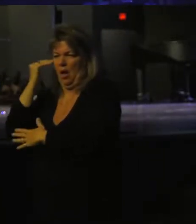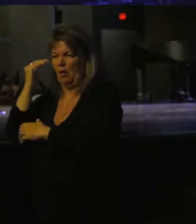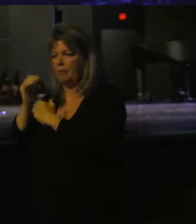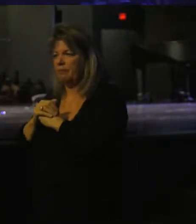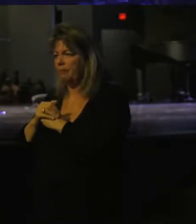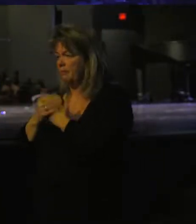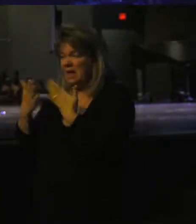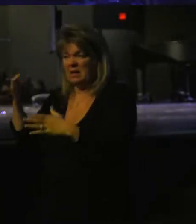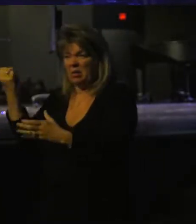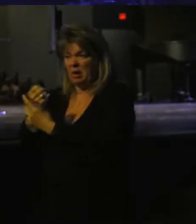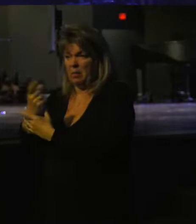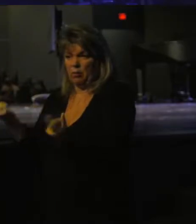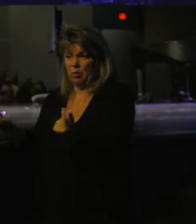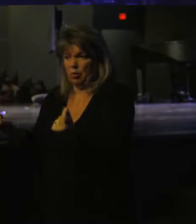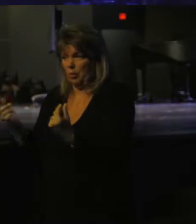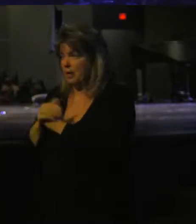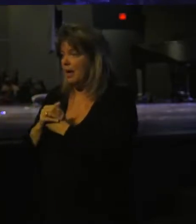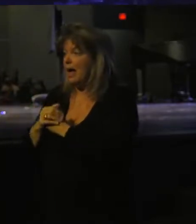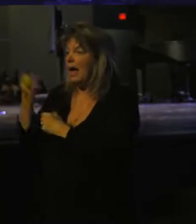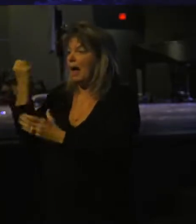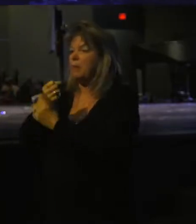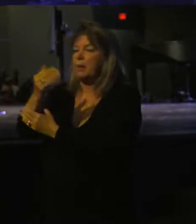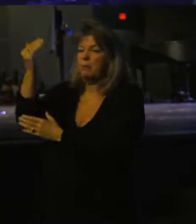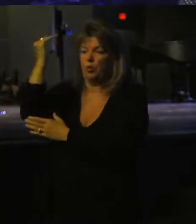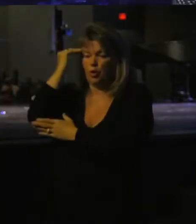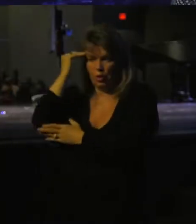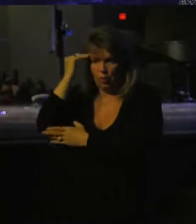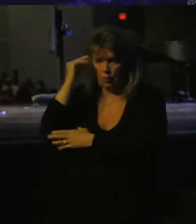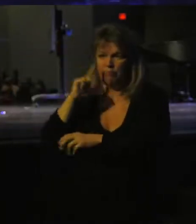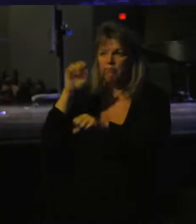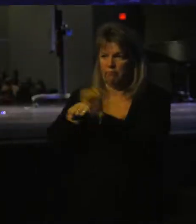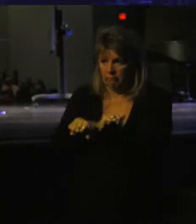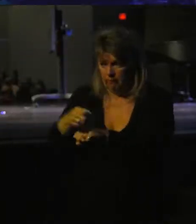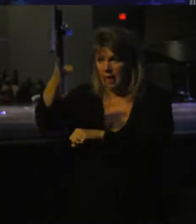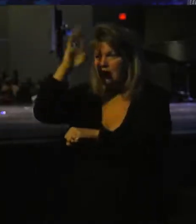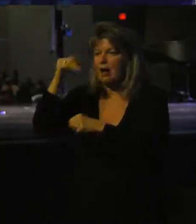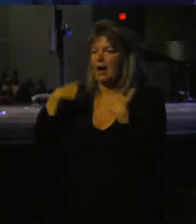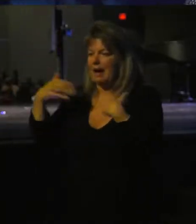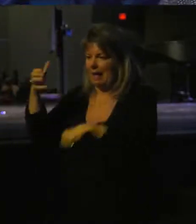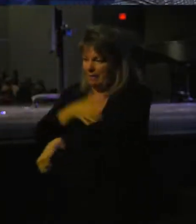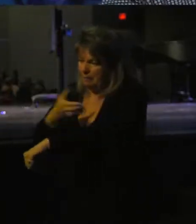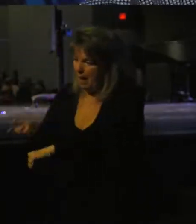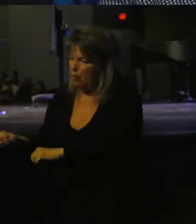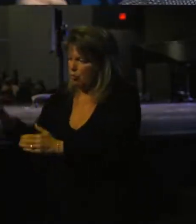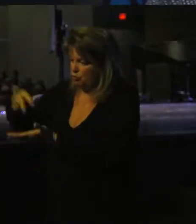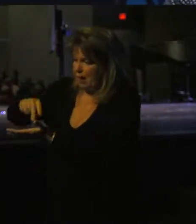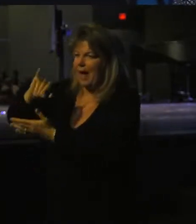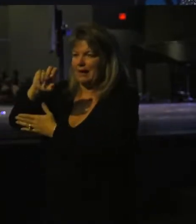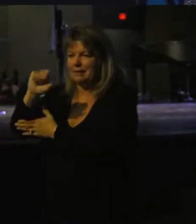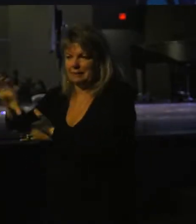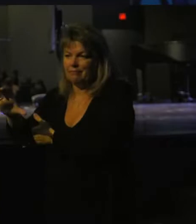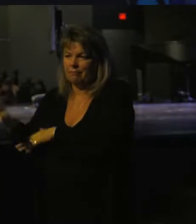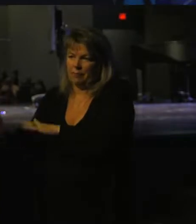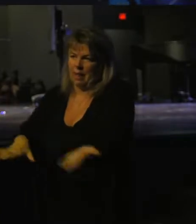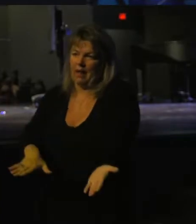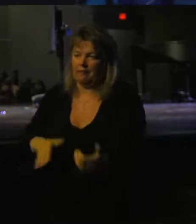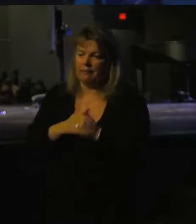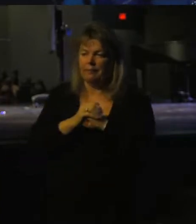That's all Abraham was doing. Abraham knew that God had the power to raise Isaac from the dead.